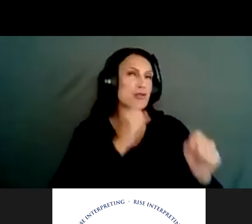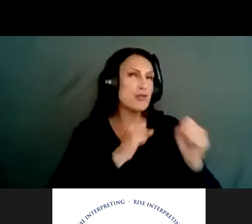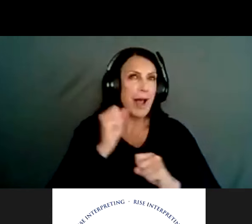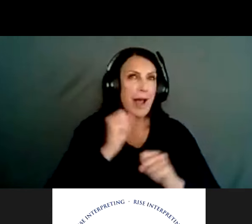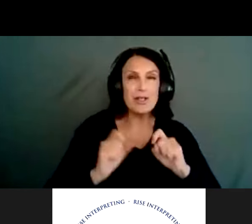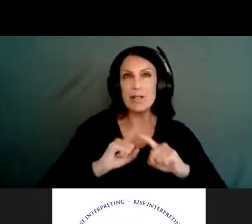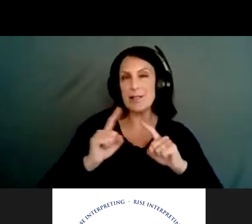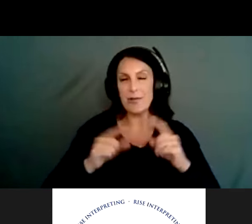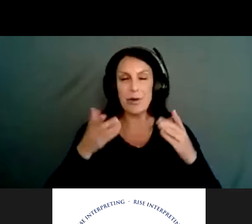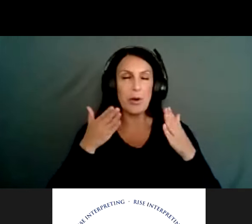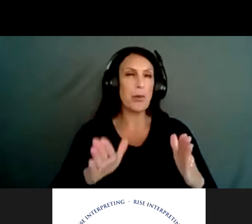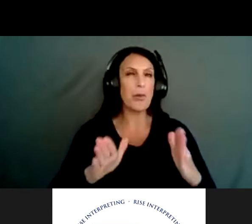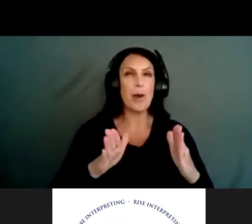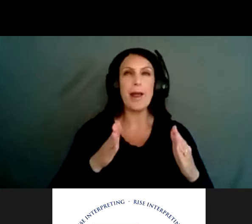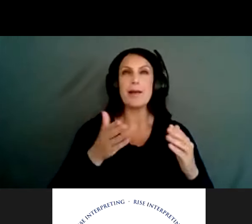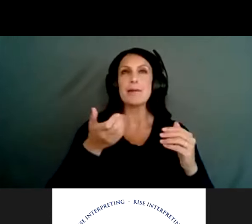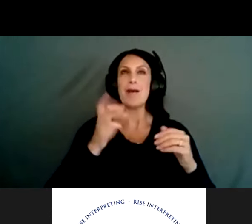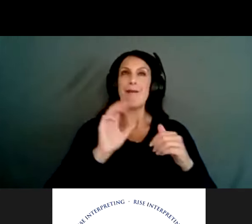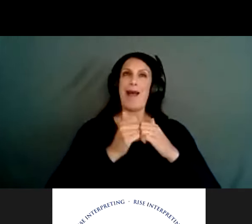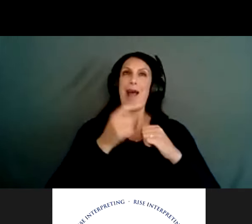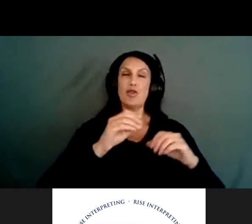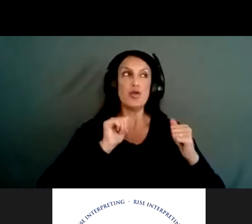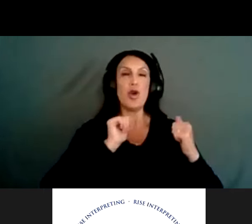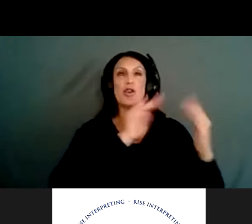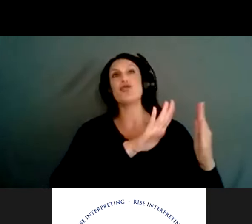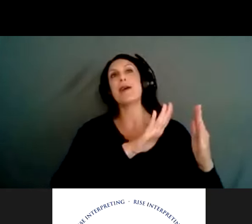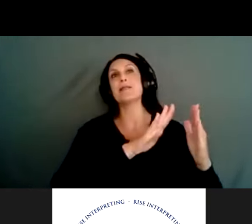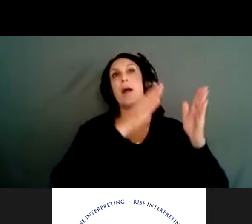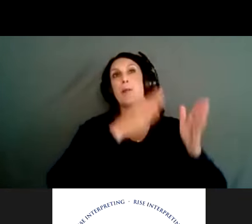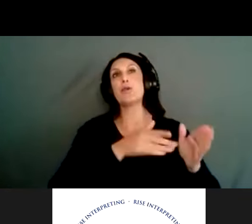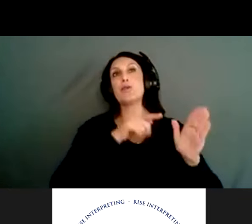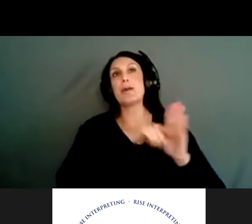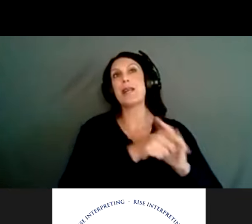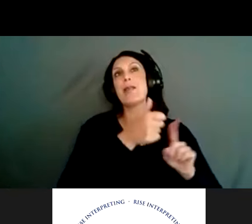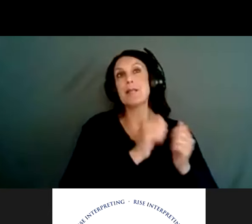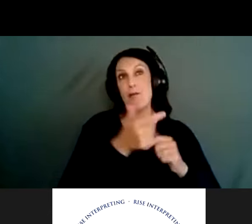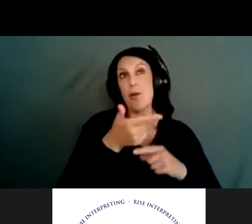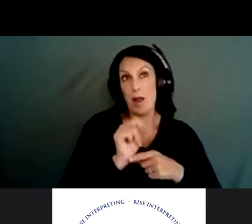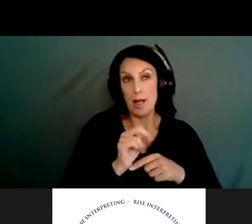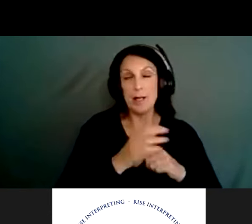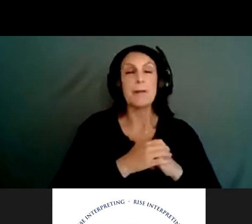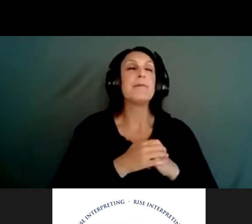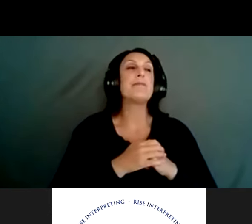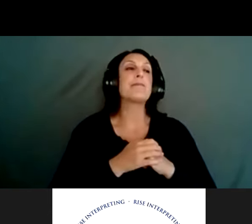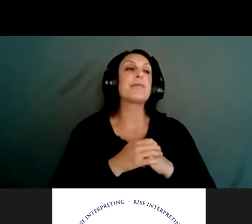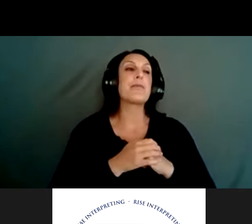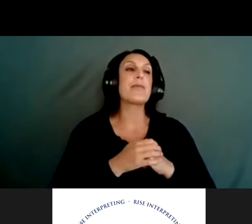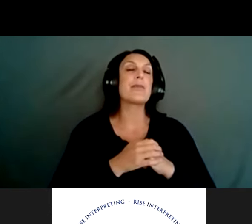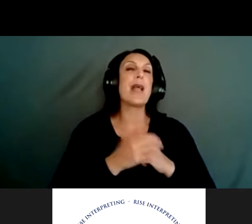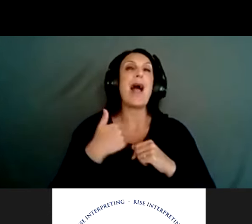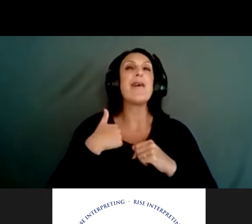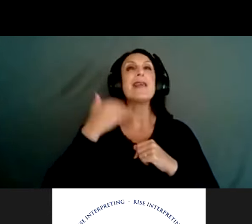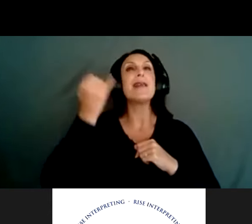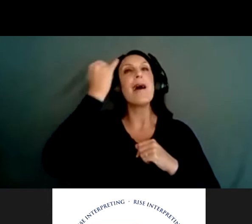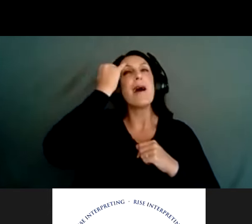at each phase on how to address firearm suicide prevention. And the conceptual model is kind of what we talked about